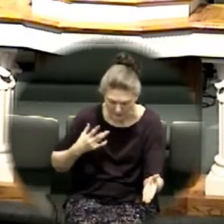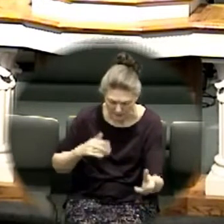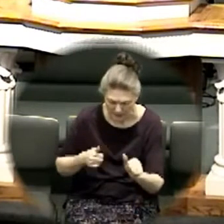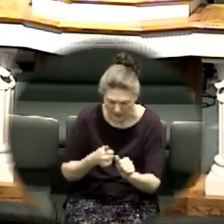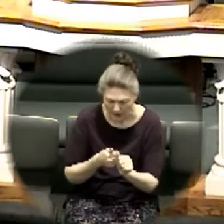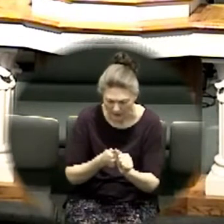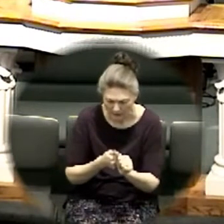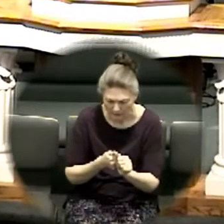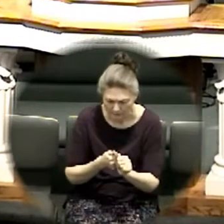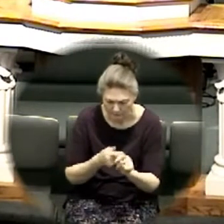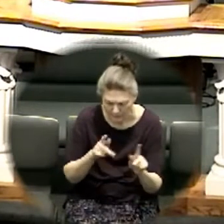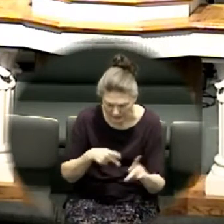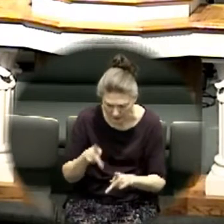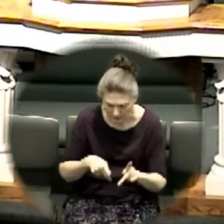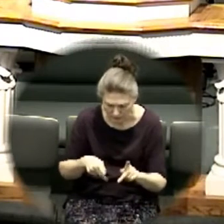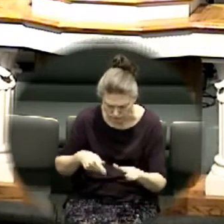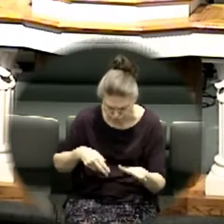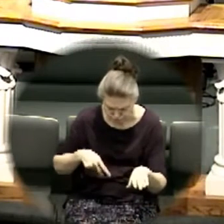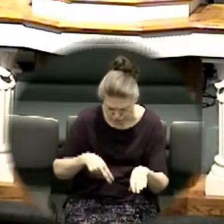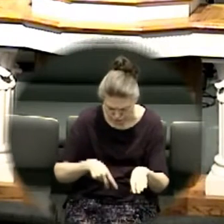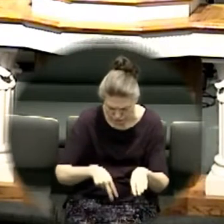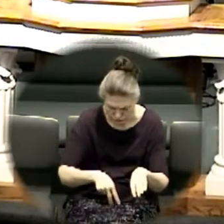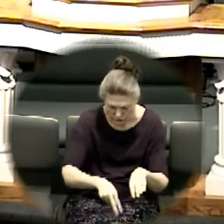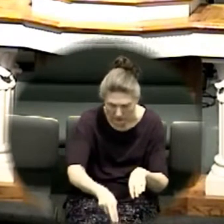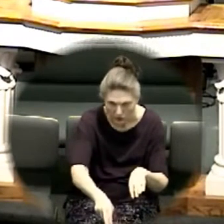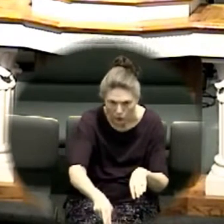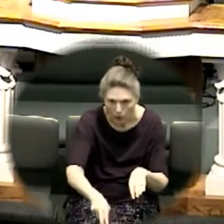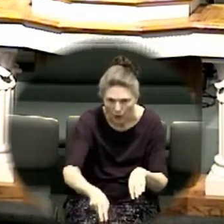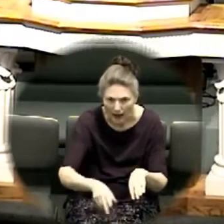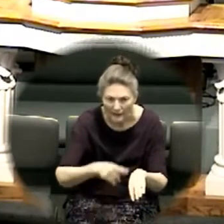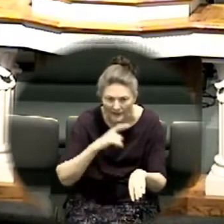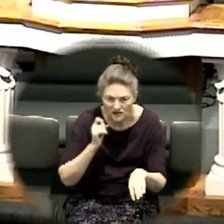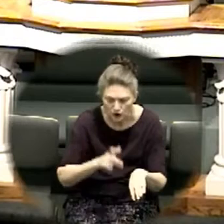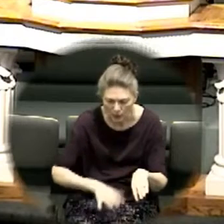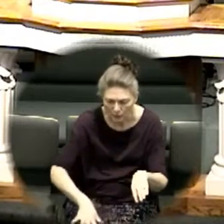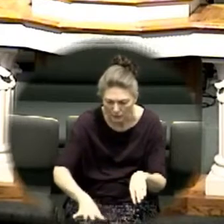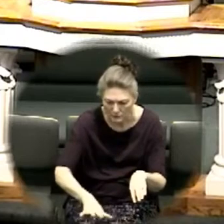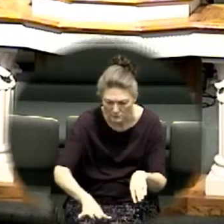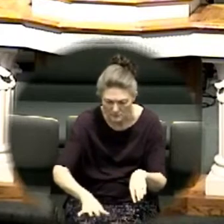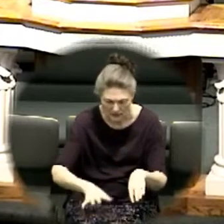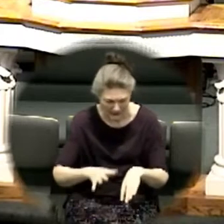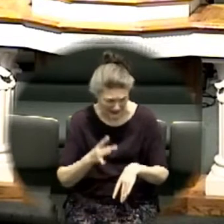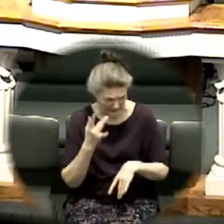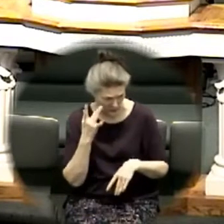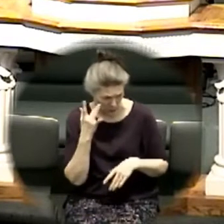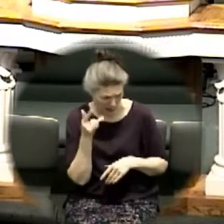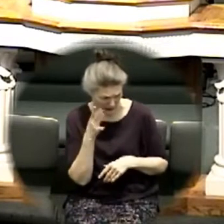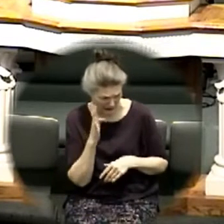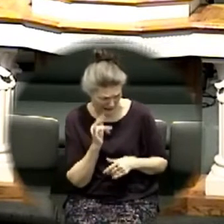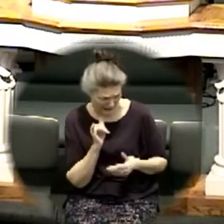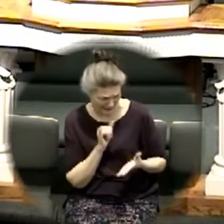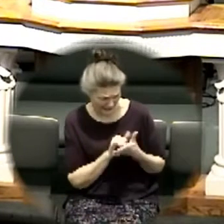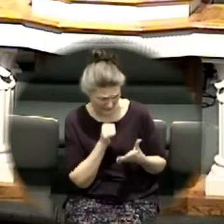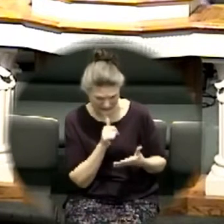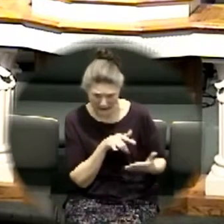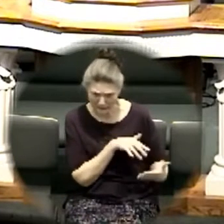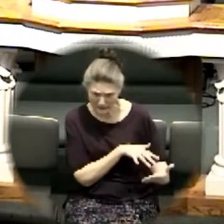oh that's what i said wow god that was not my lesson but this is where he took me